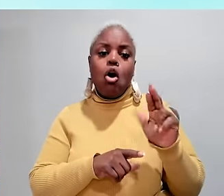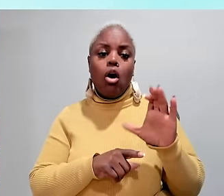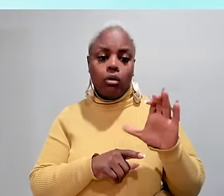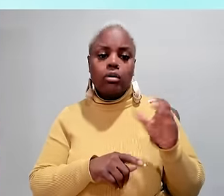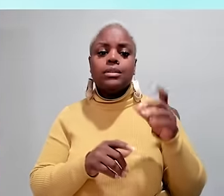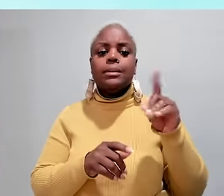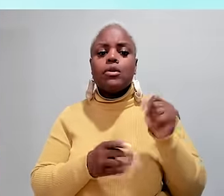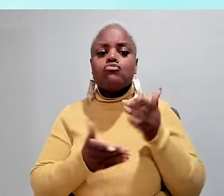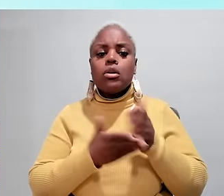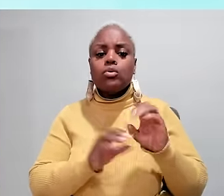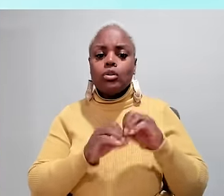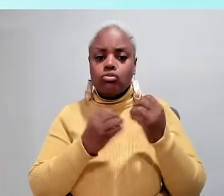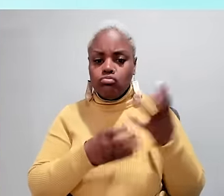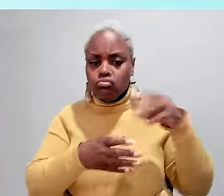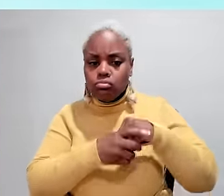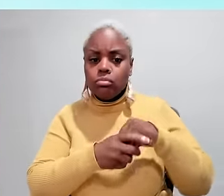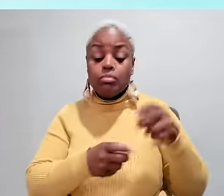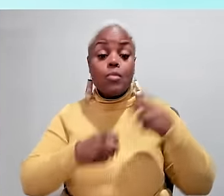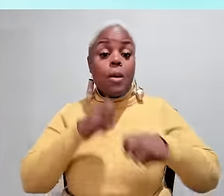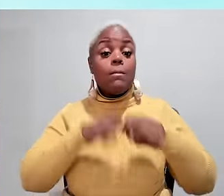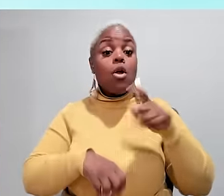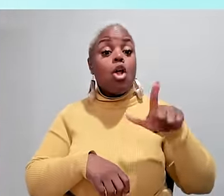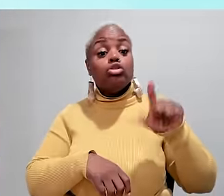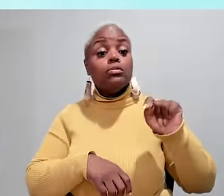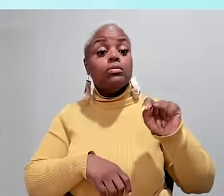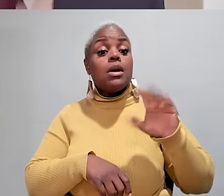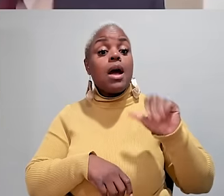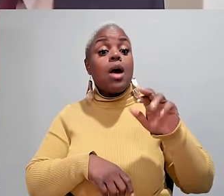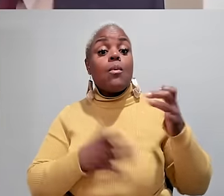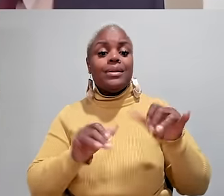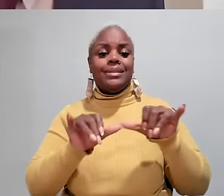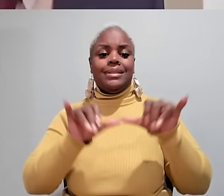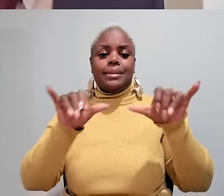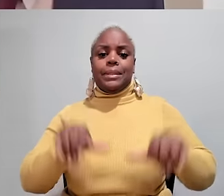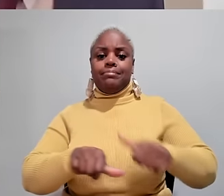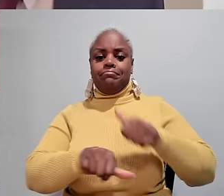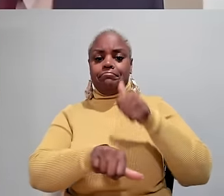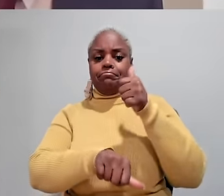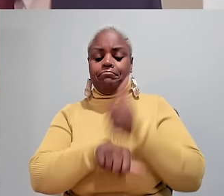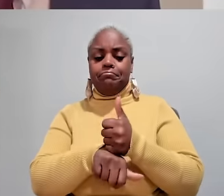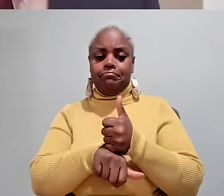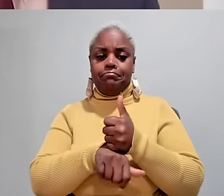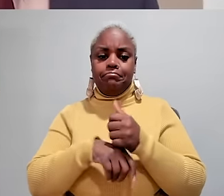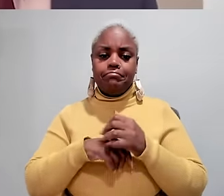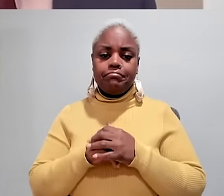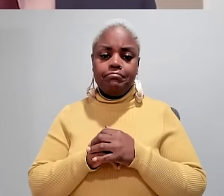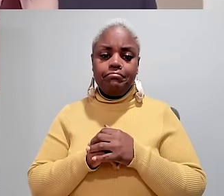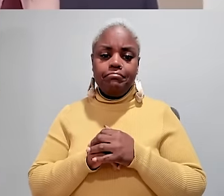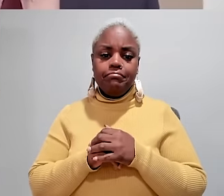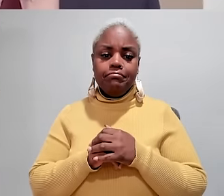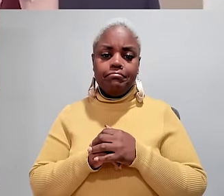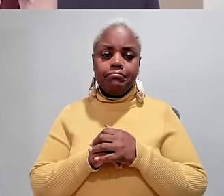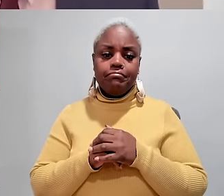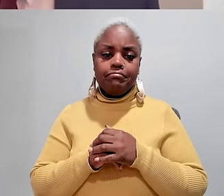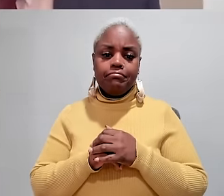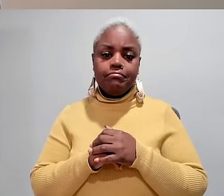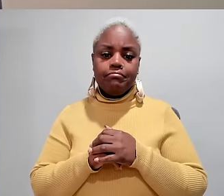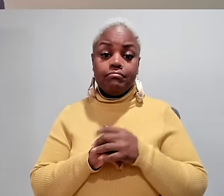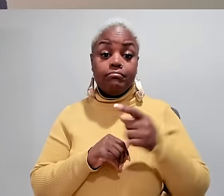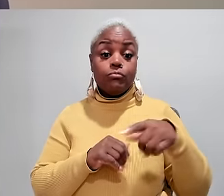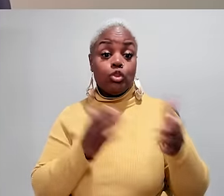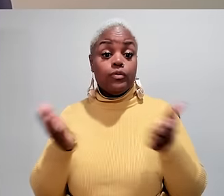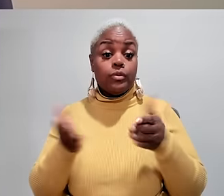of the United States, a disability rights organization. He says the problems with long-term care are systemic.